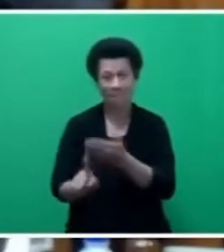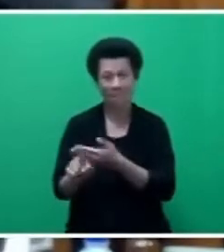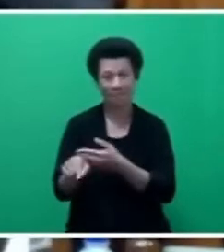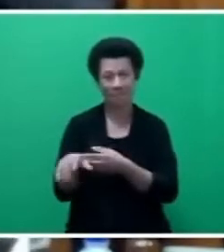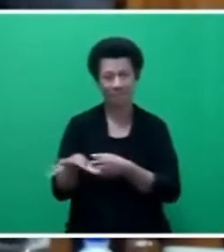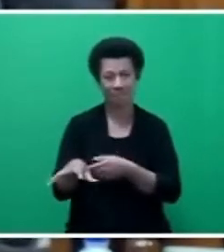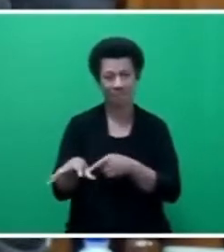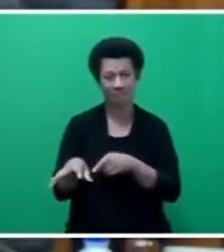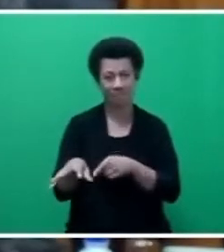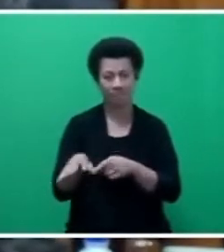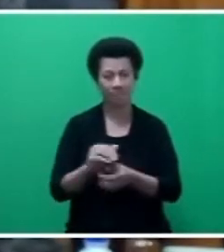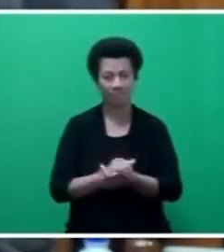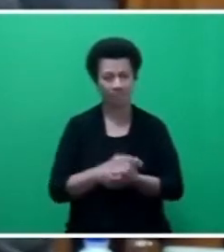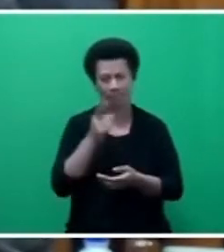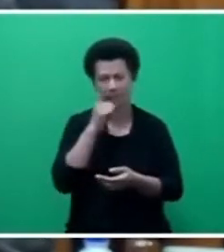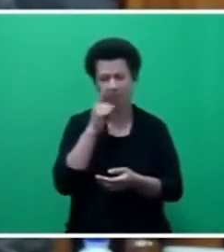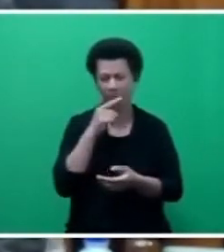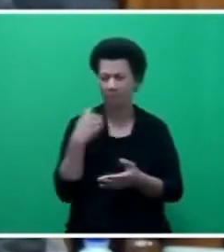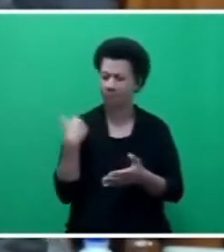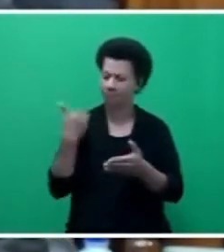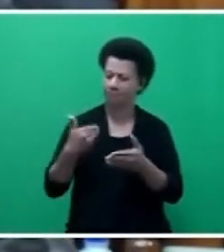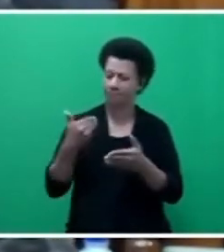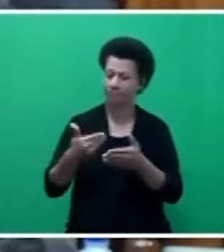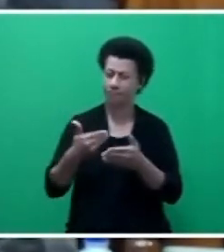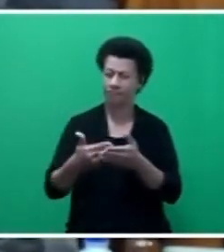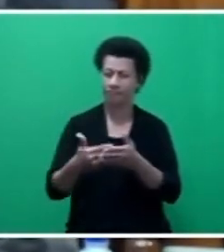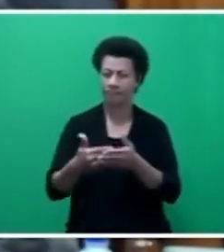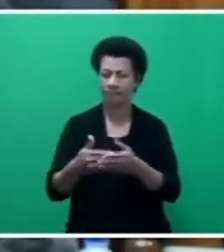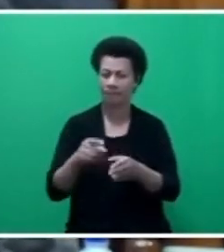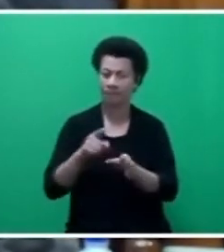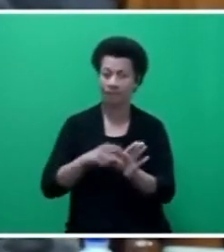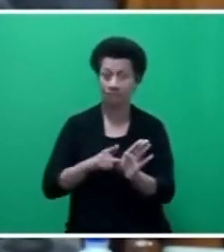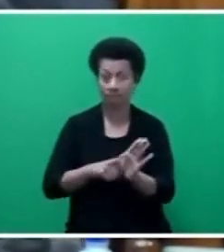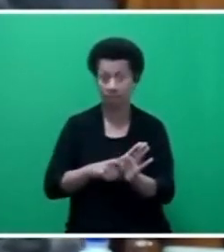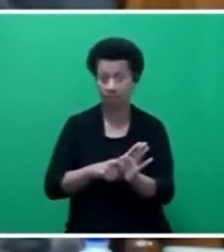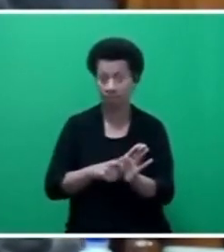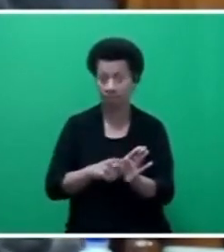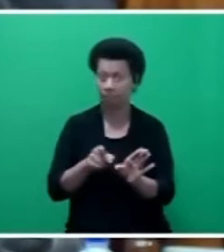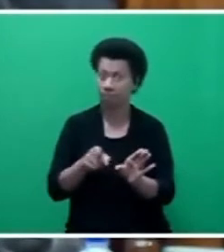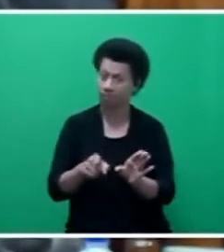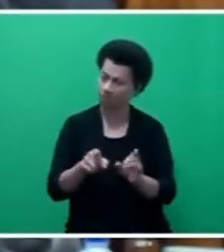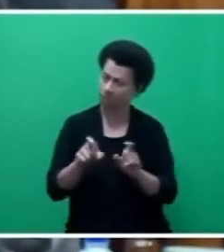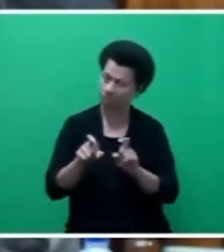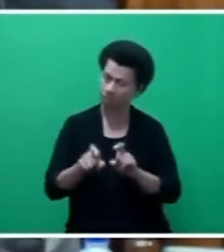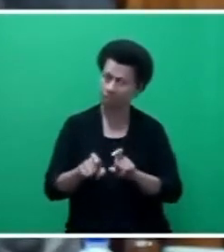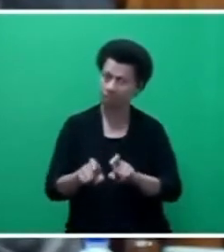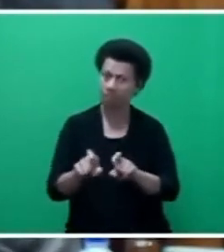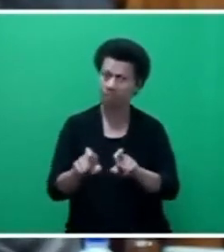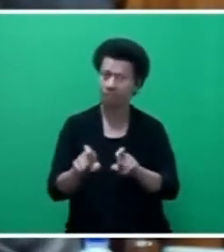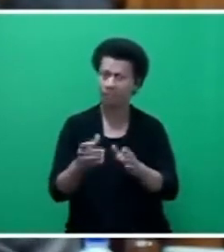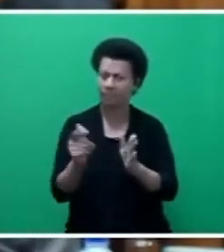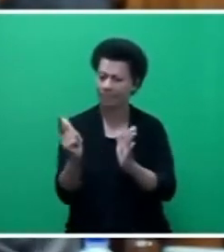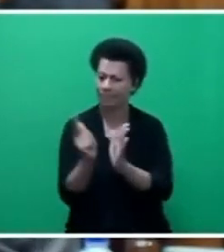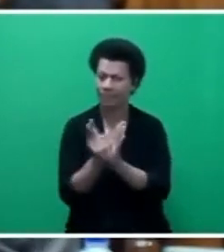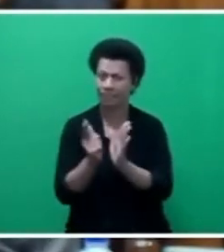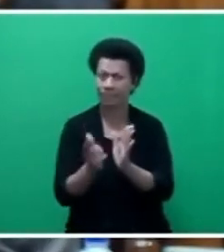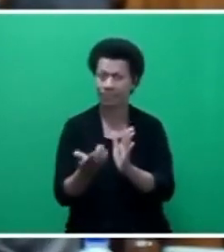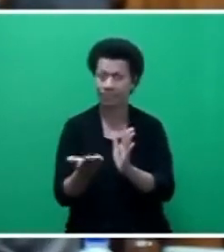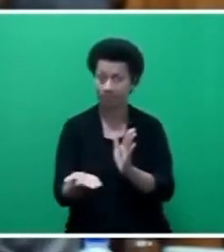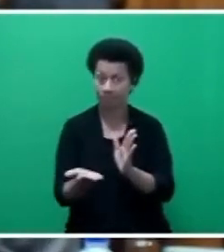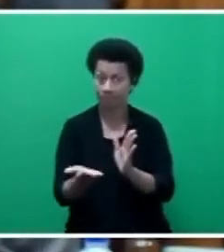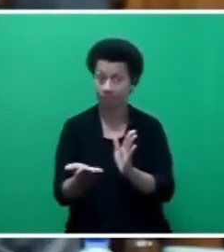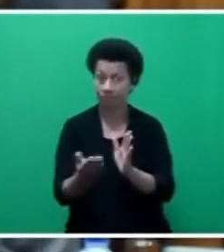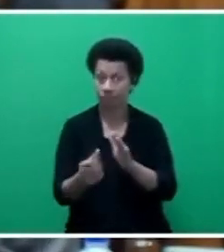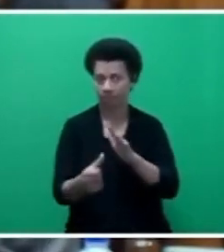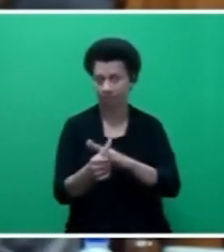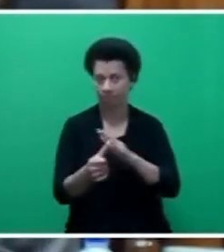So we had people for decades living on land where it was acknowledged that they should remain there, yet there was no legal ability for them to be able